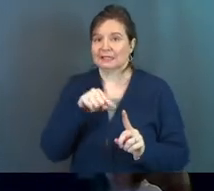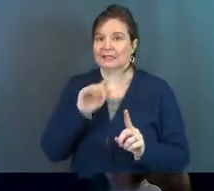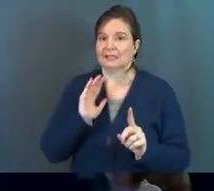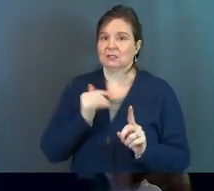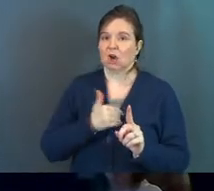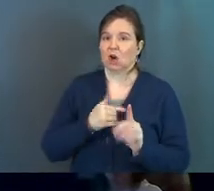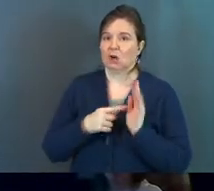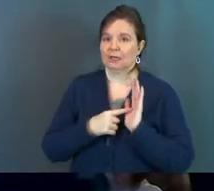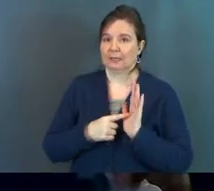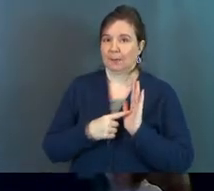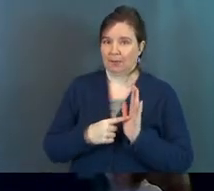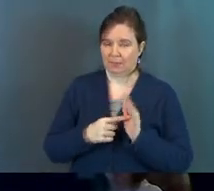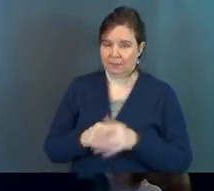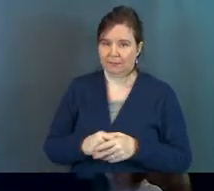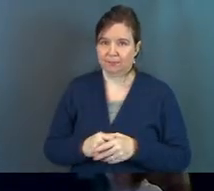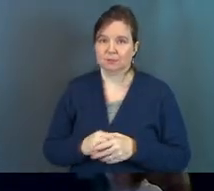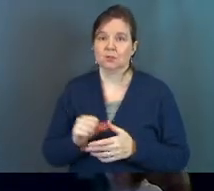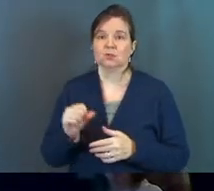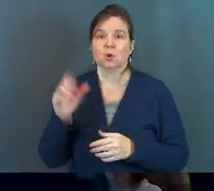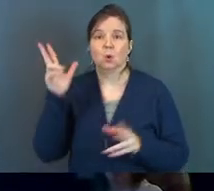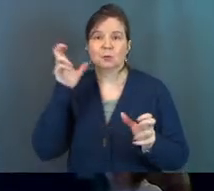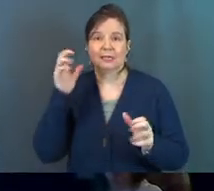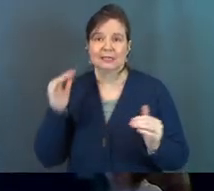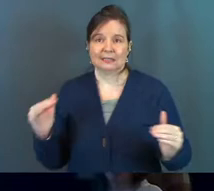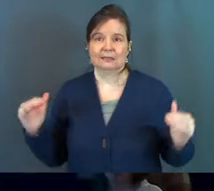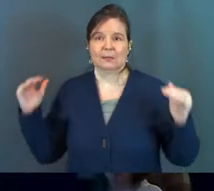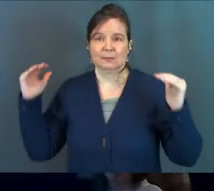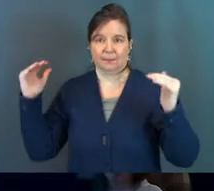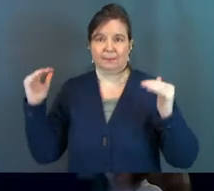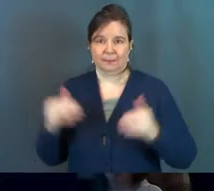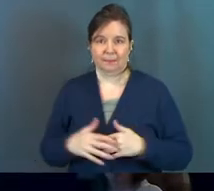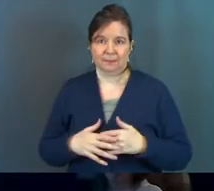is our example. So Satan steps up.